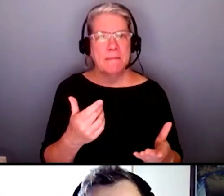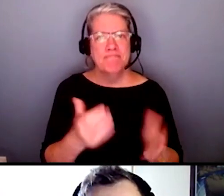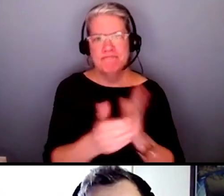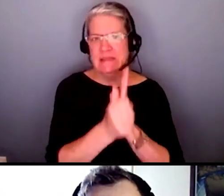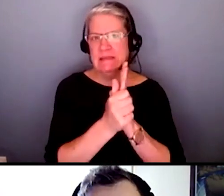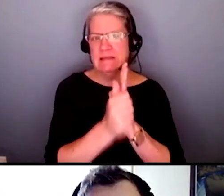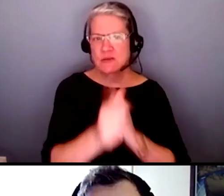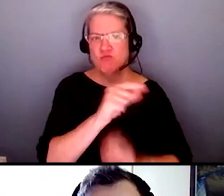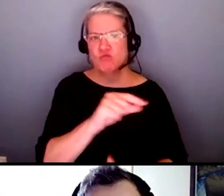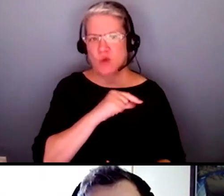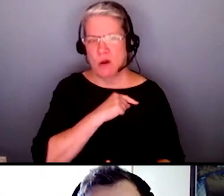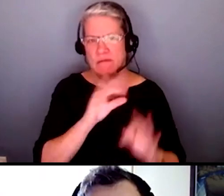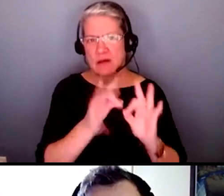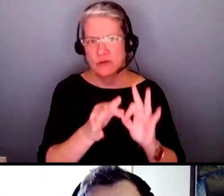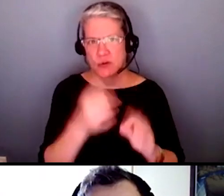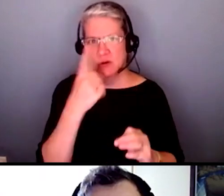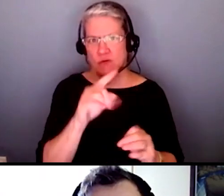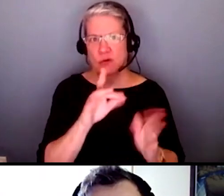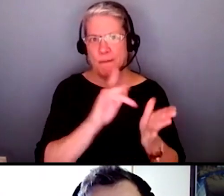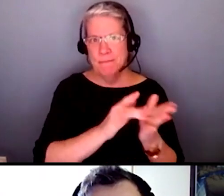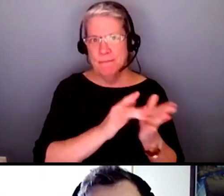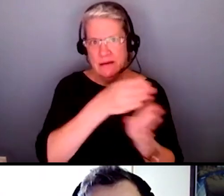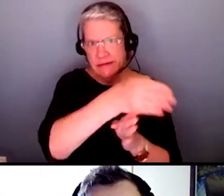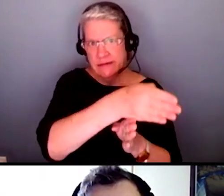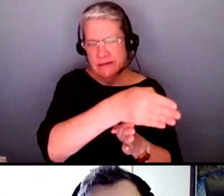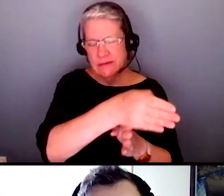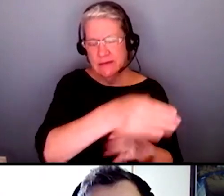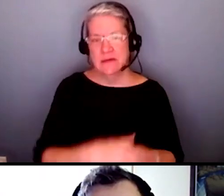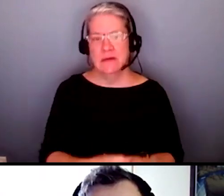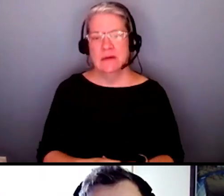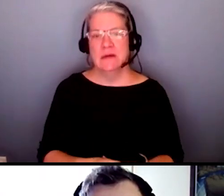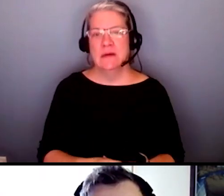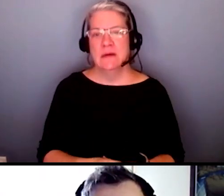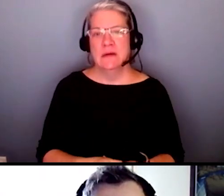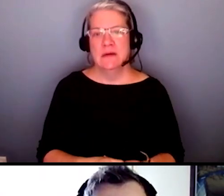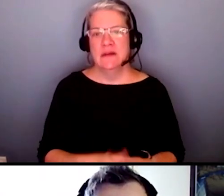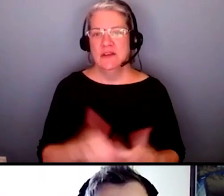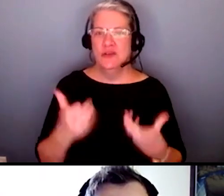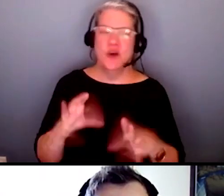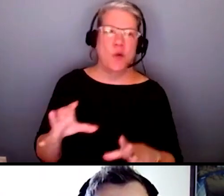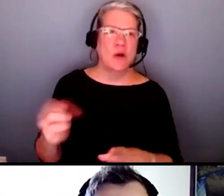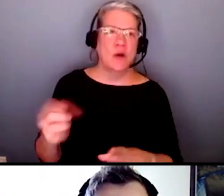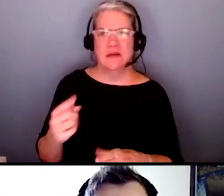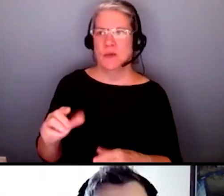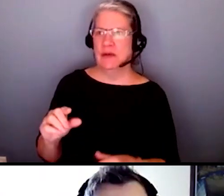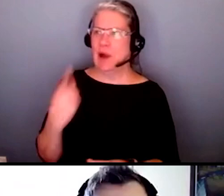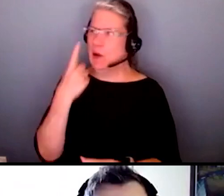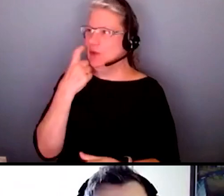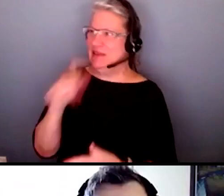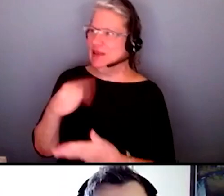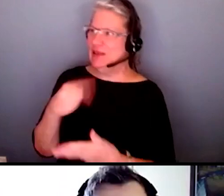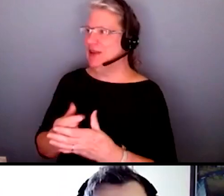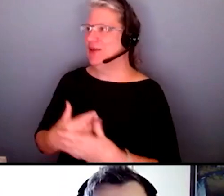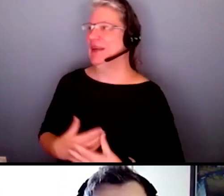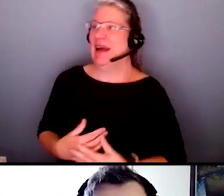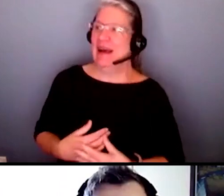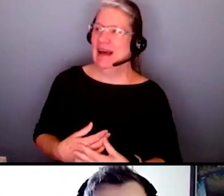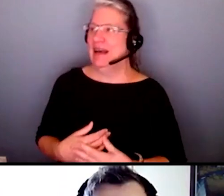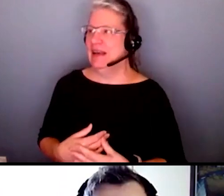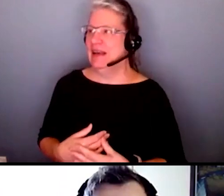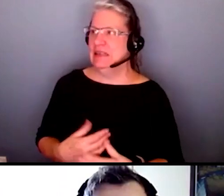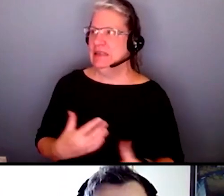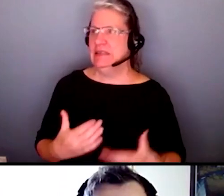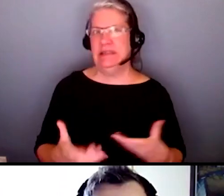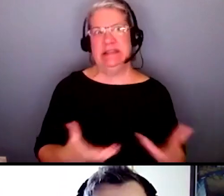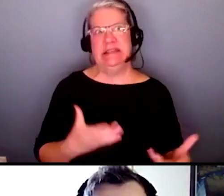in medicine um you wouldn't want someone fresh out of school that is not able to